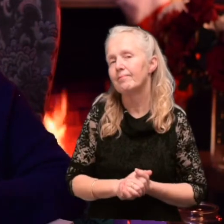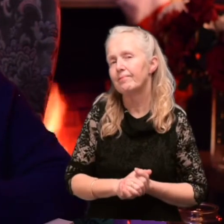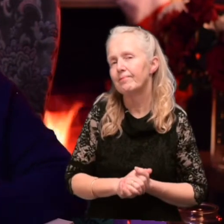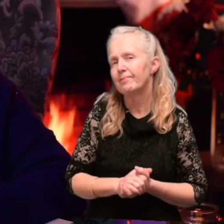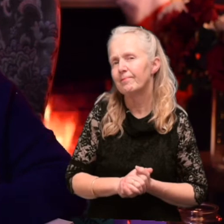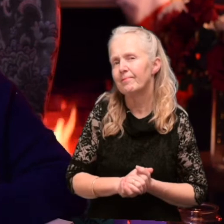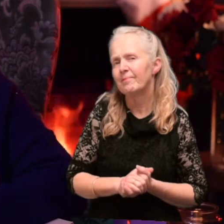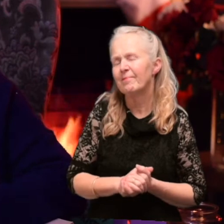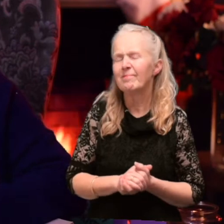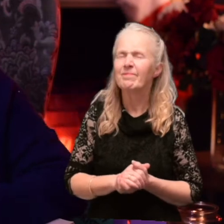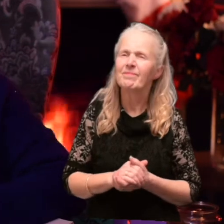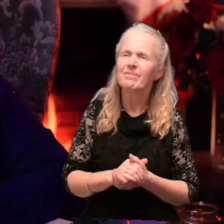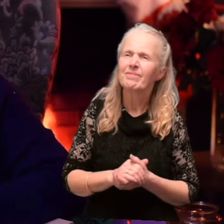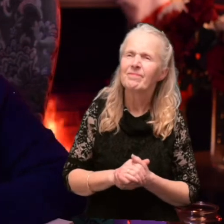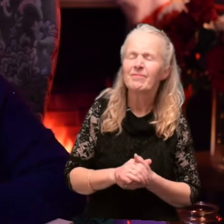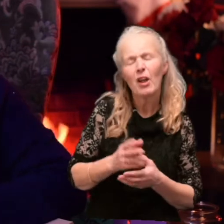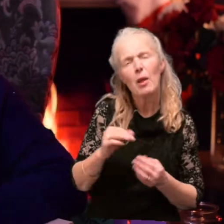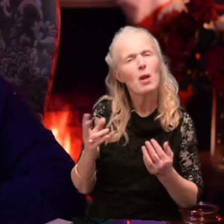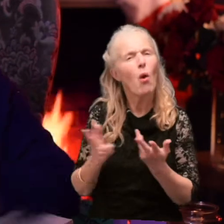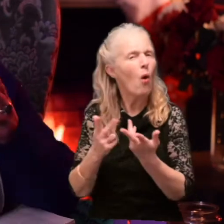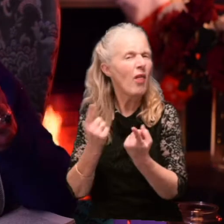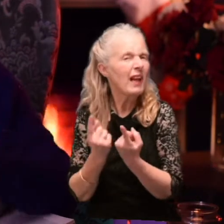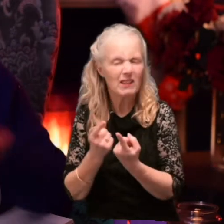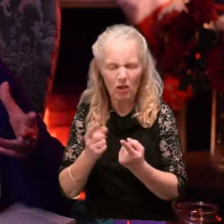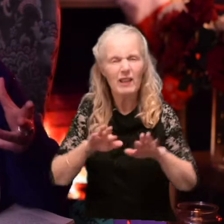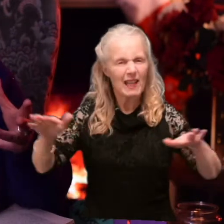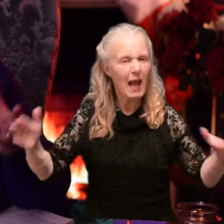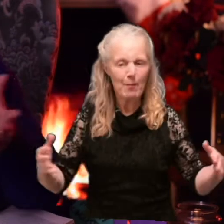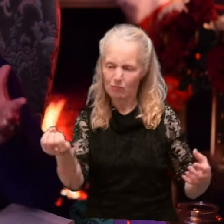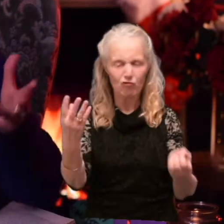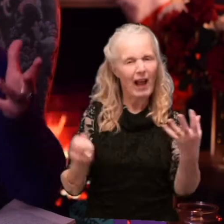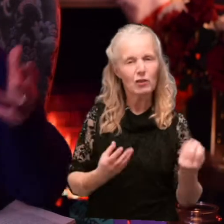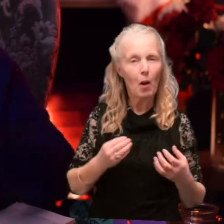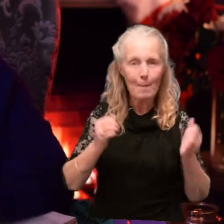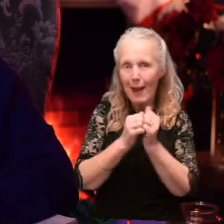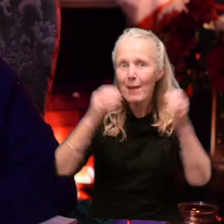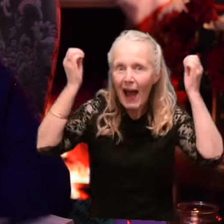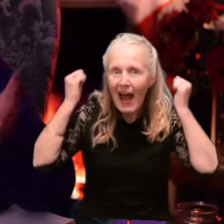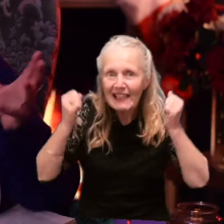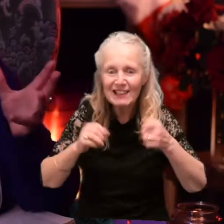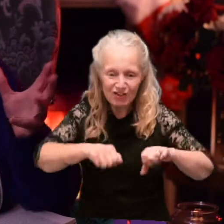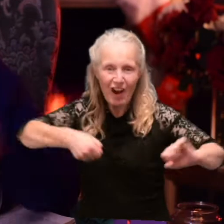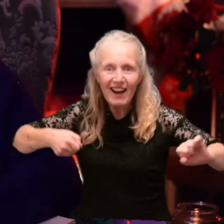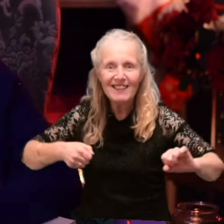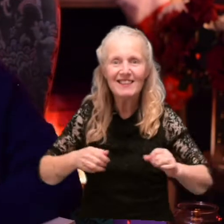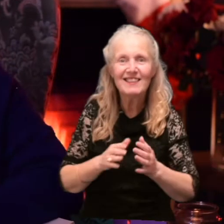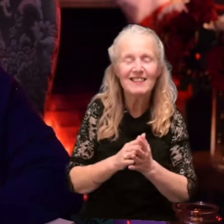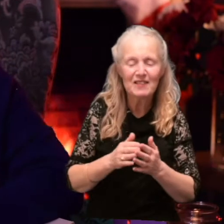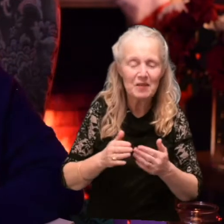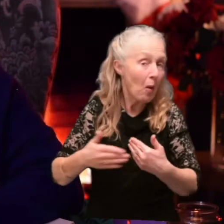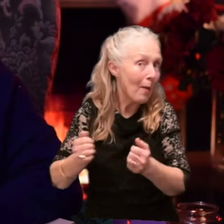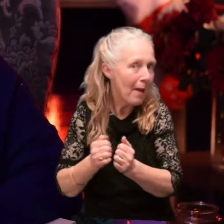And besides, there'll be other things on the table. Brightening it up. Paper hats. Christmas crackers. Oh, more paper.